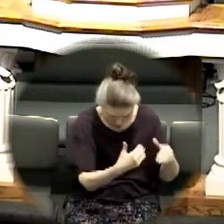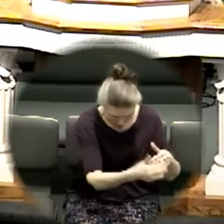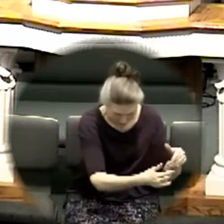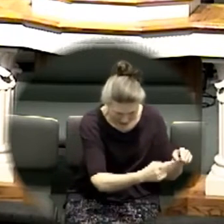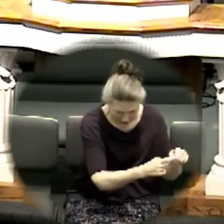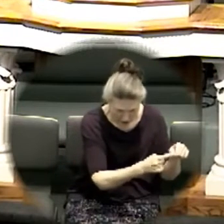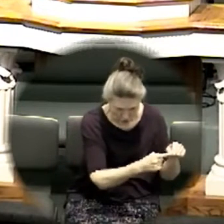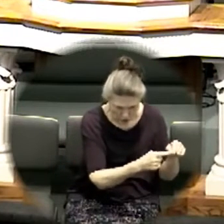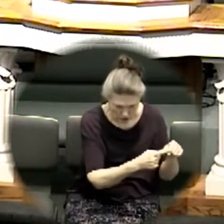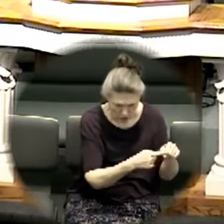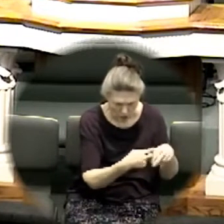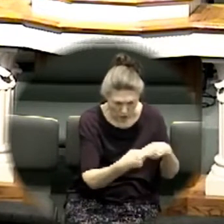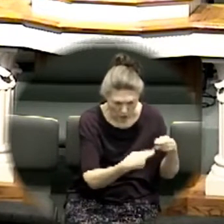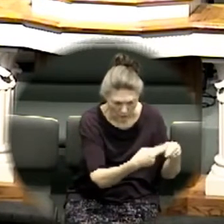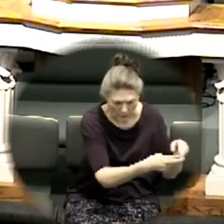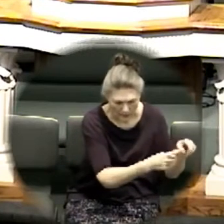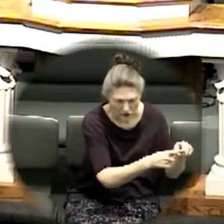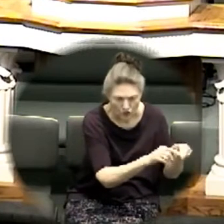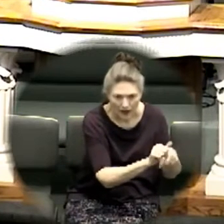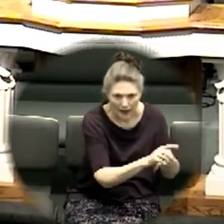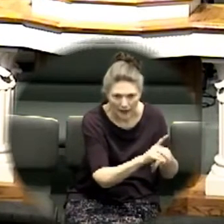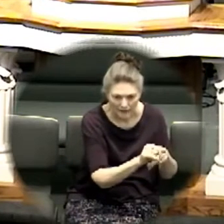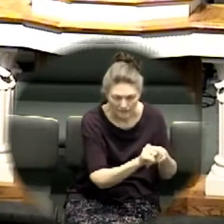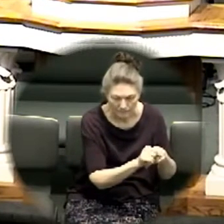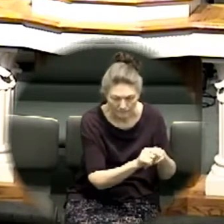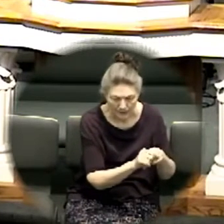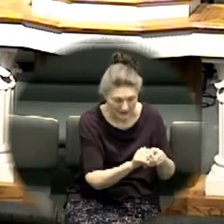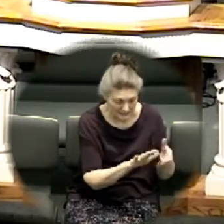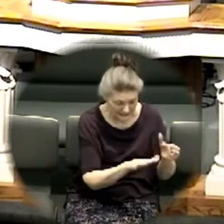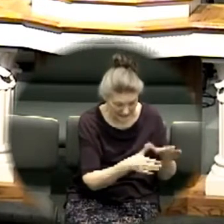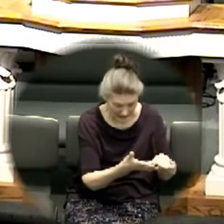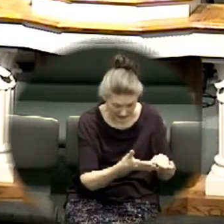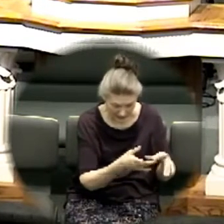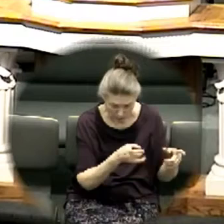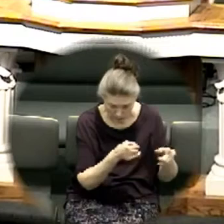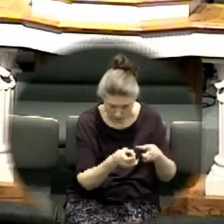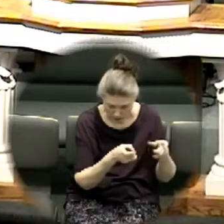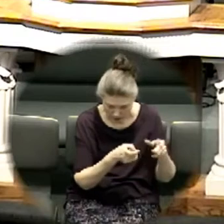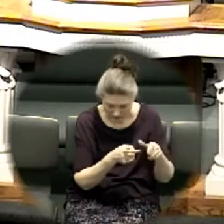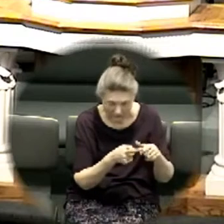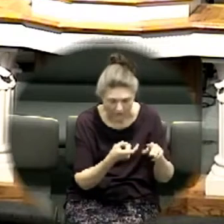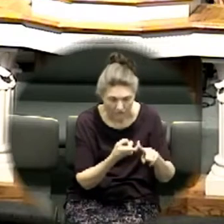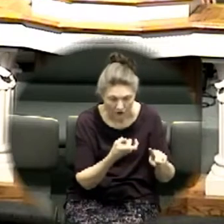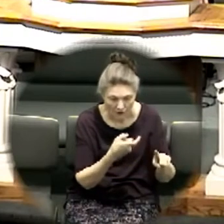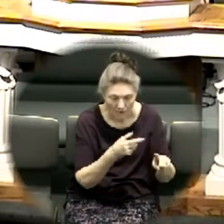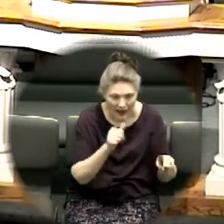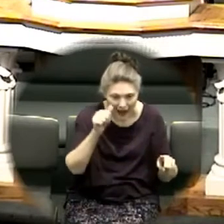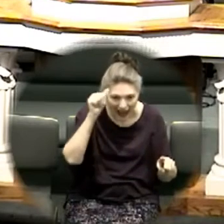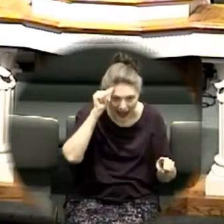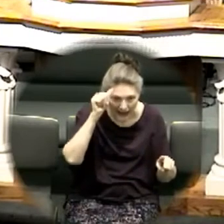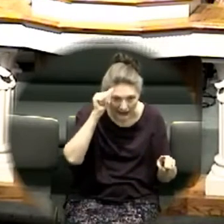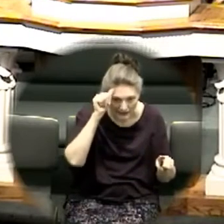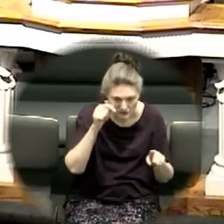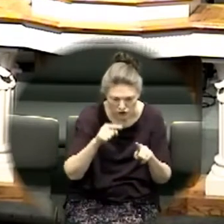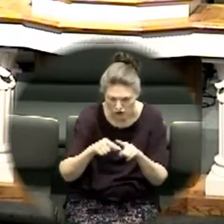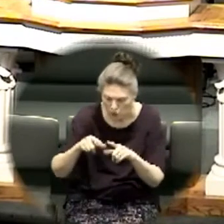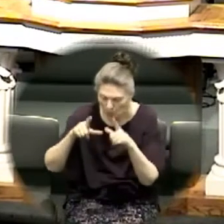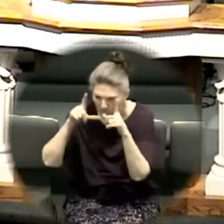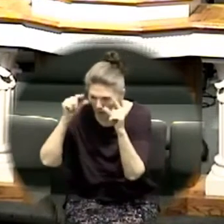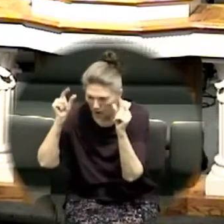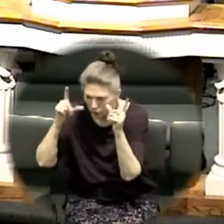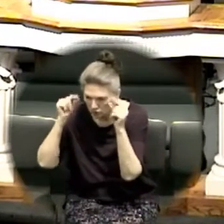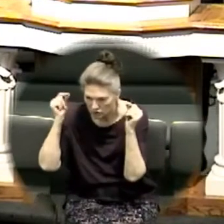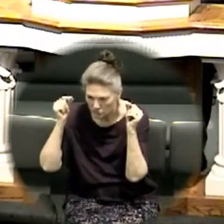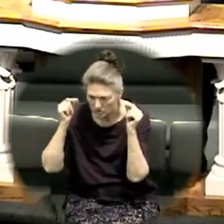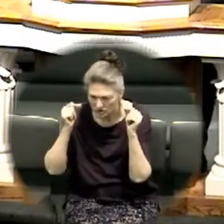nevertheless death reigned from Adam to Moses why did he say that Adam